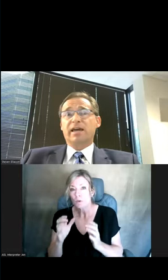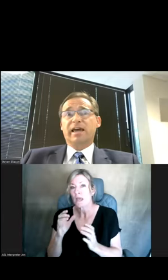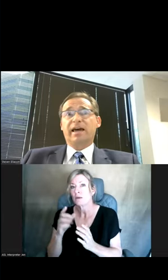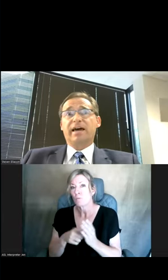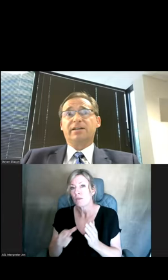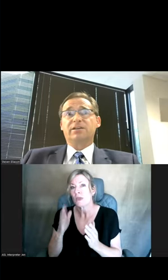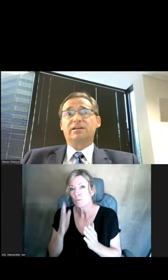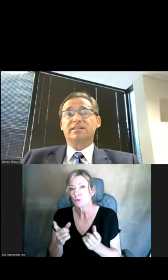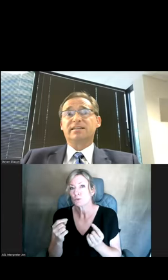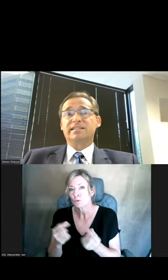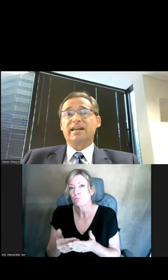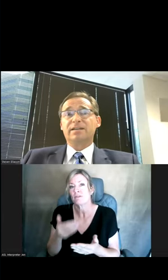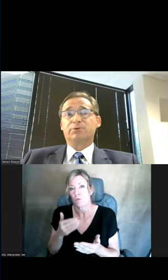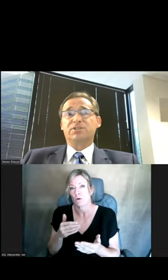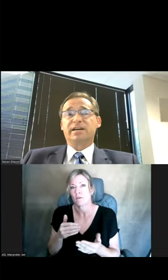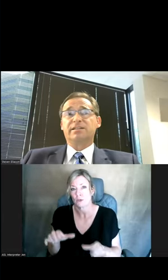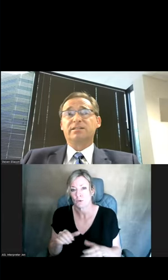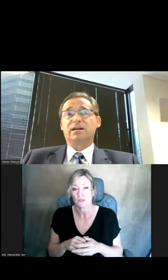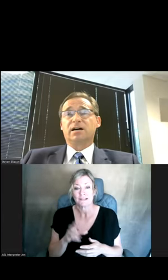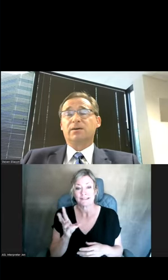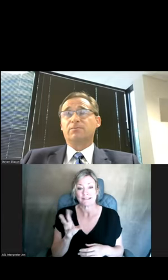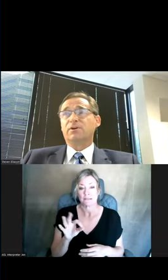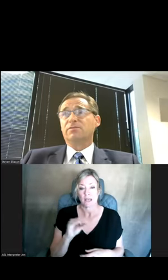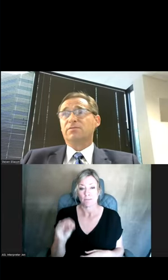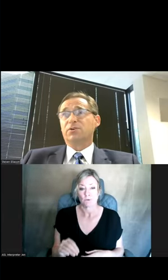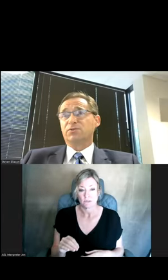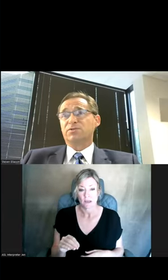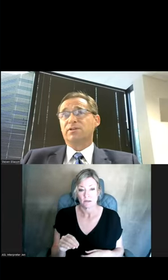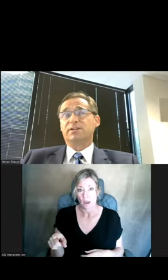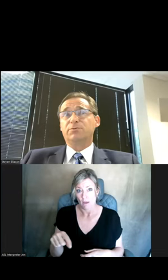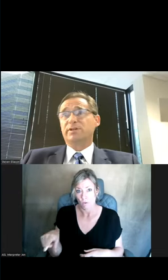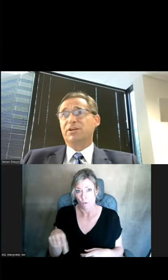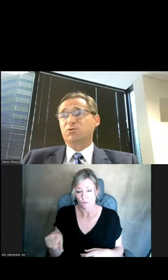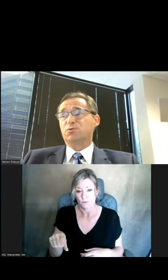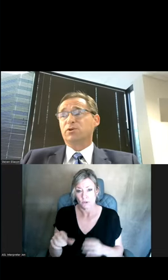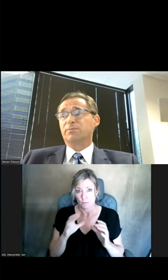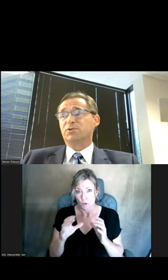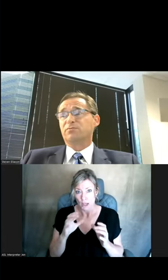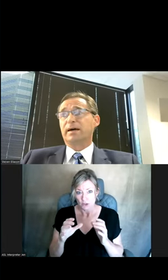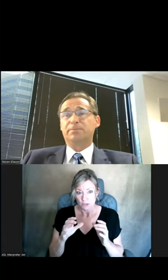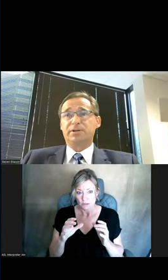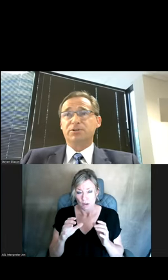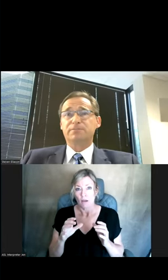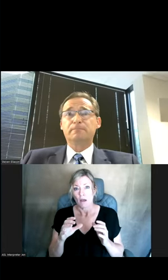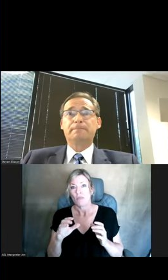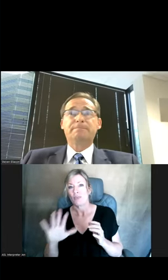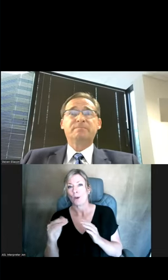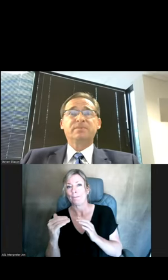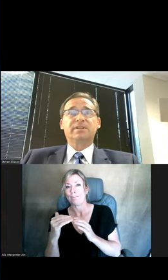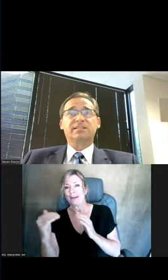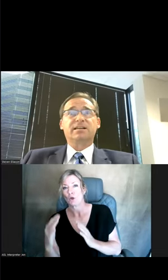And 69% of those communications were observed by peers.